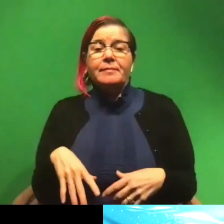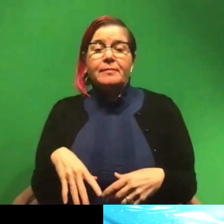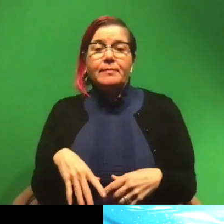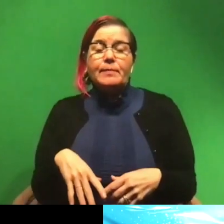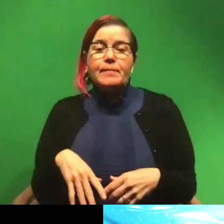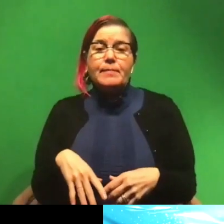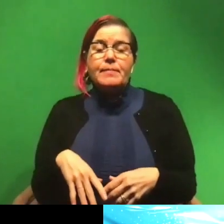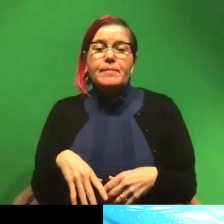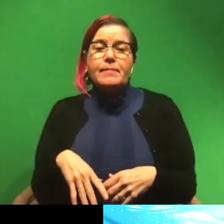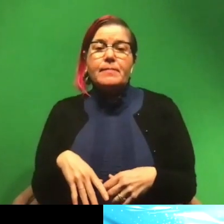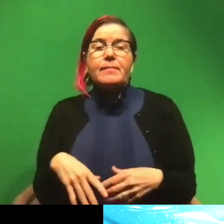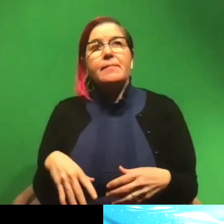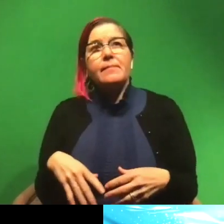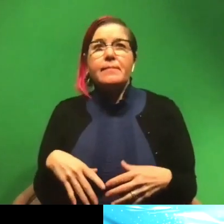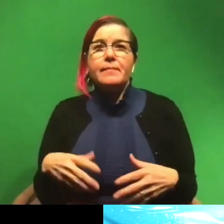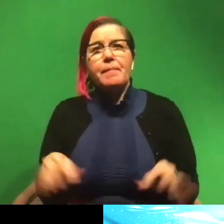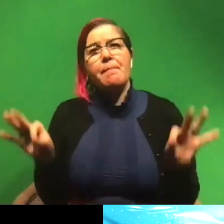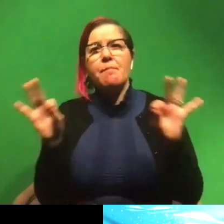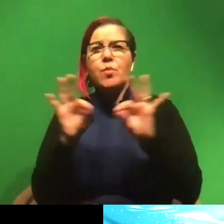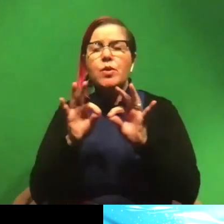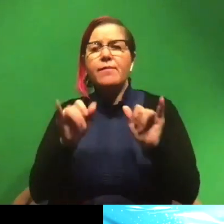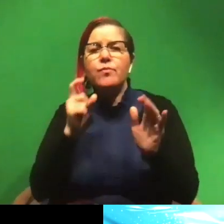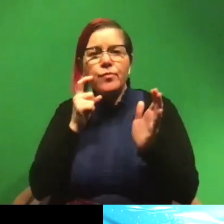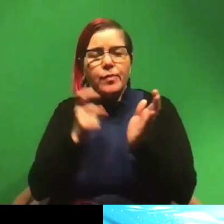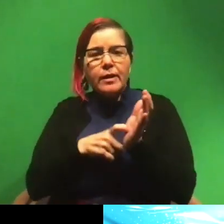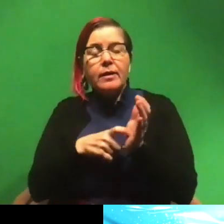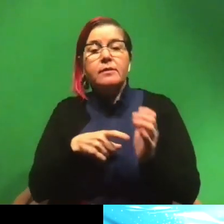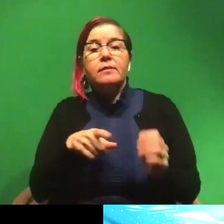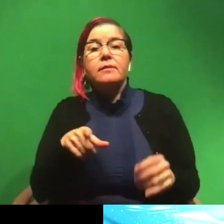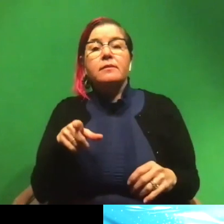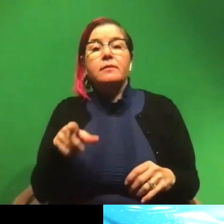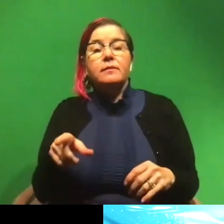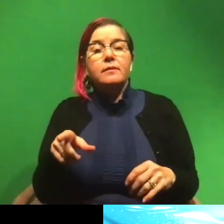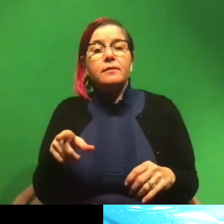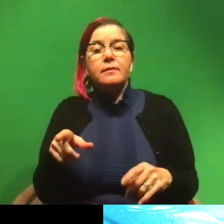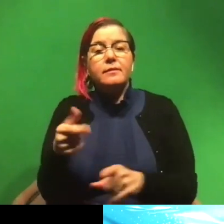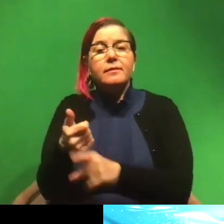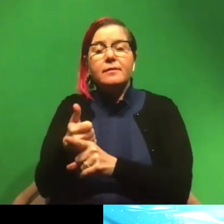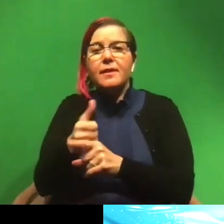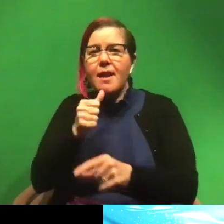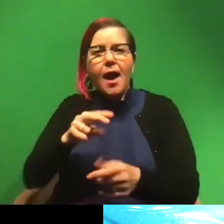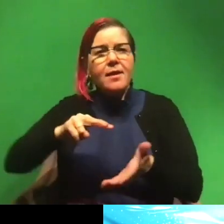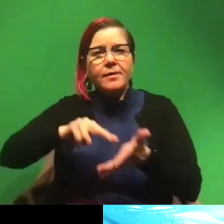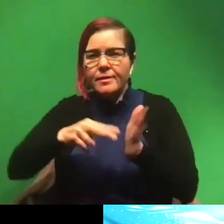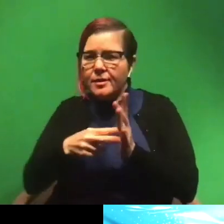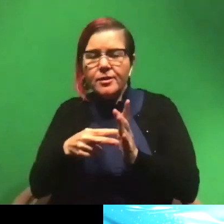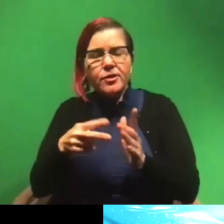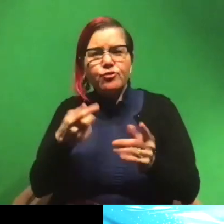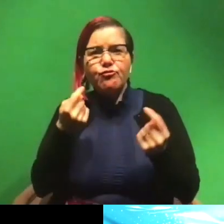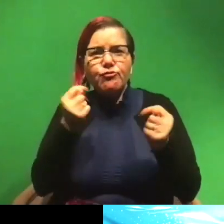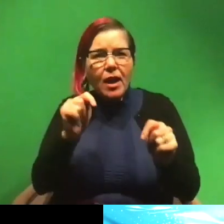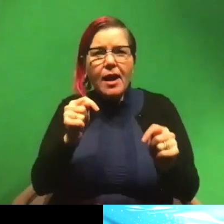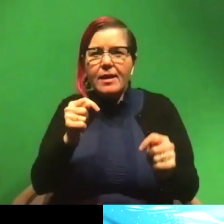and so I think that it's really important to recognize that they're not purposely trying to do it and they're not being